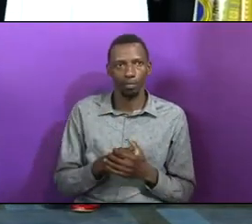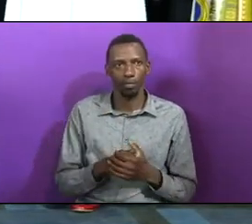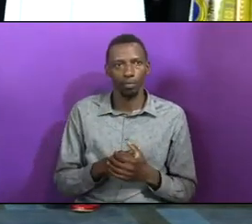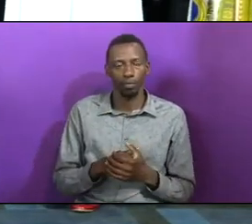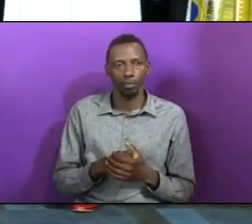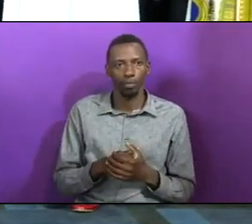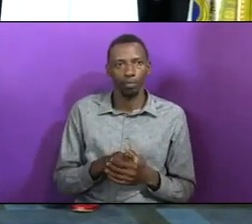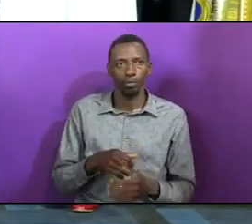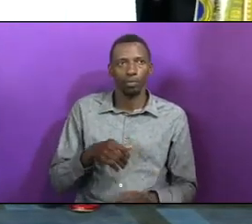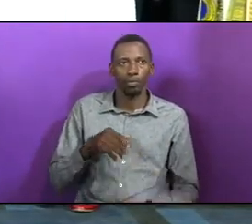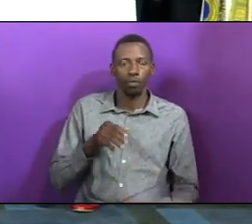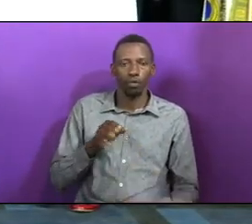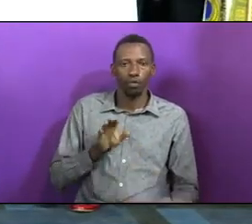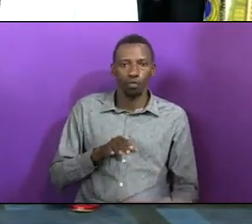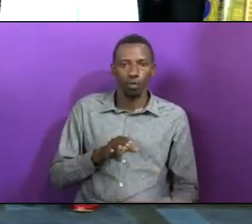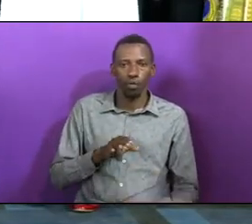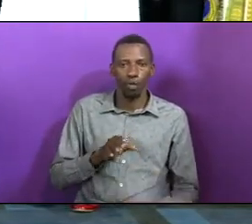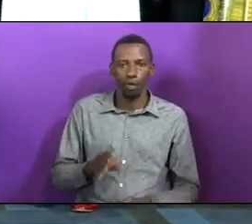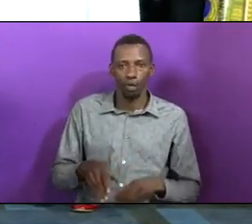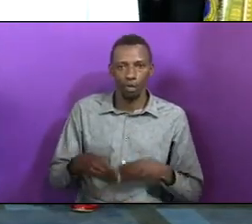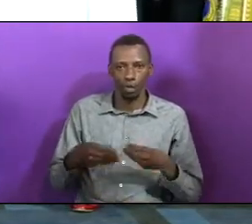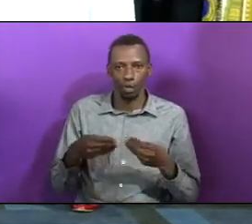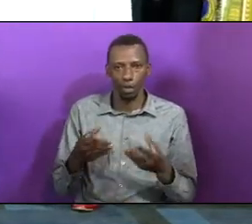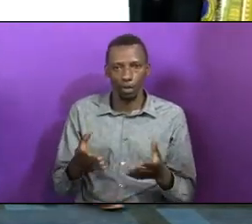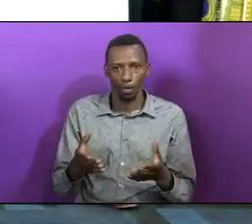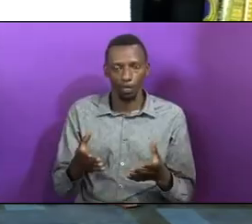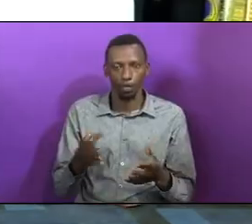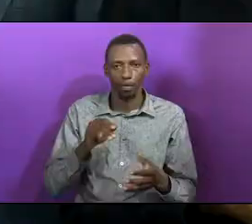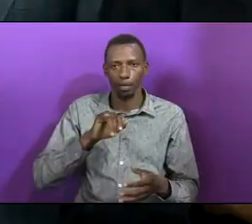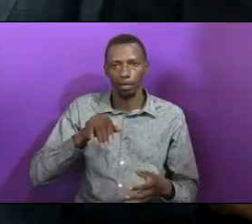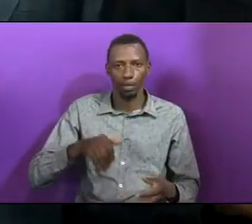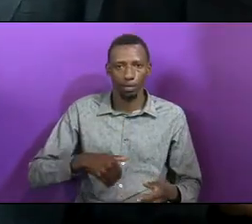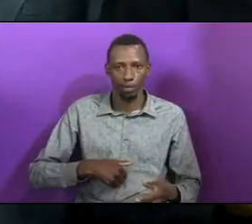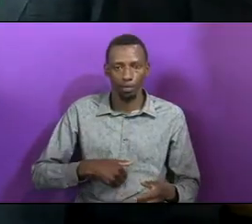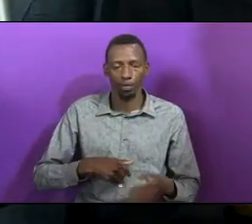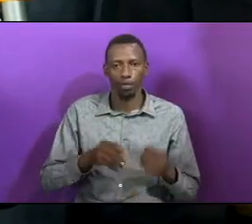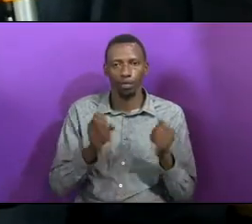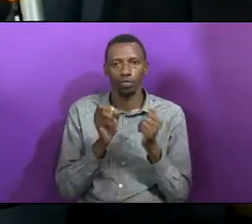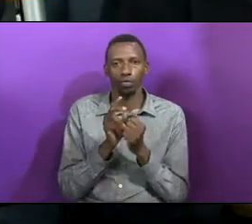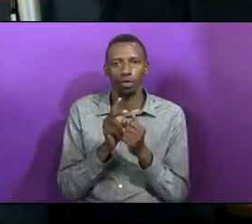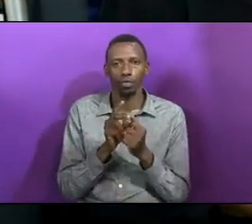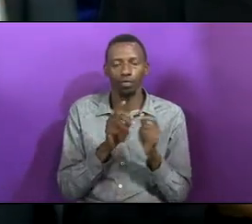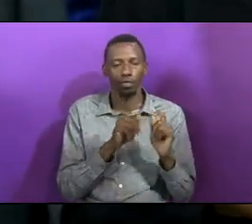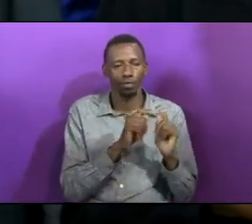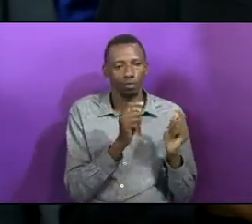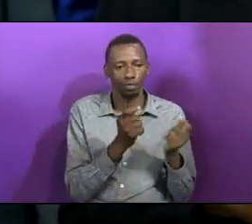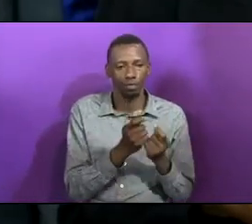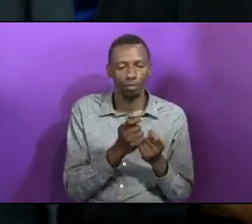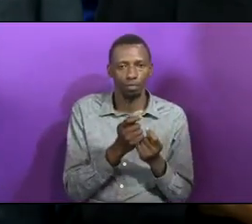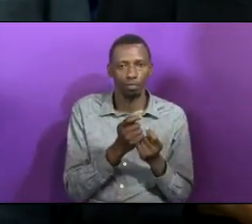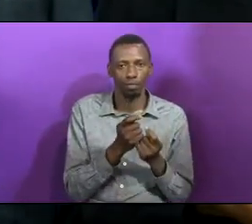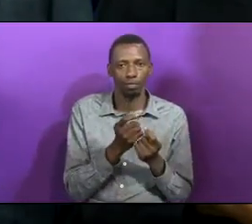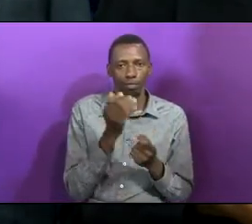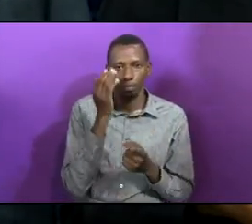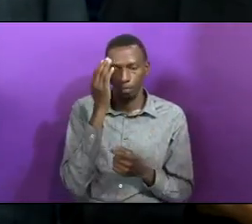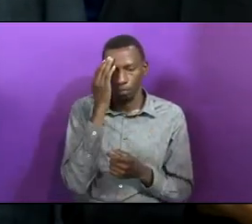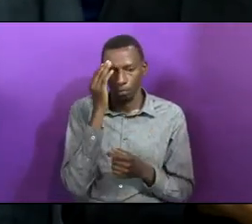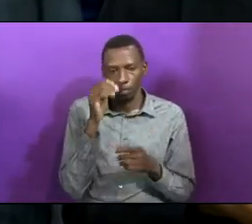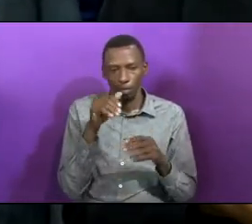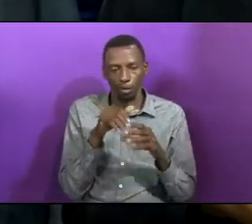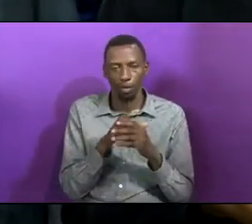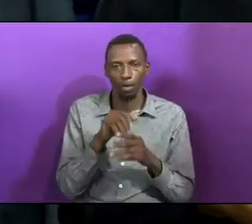The women gave Jacobo the 12 tribes of Israel. Those are the children of Jacobo. In Leah, he had the tribe